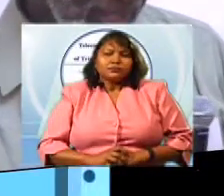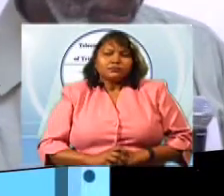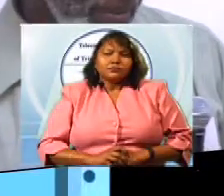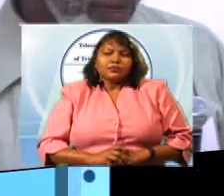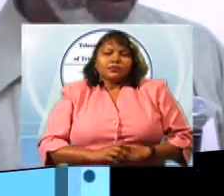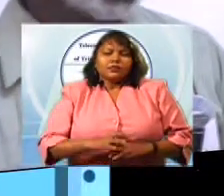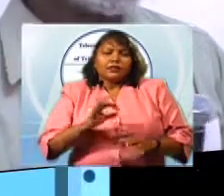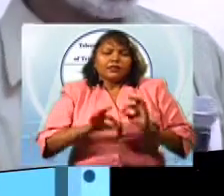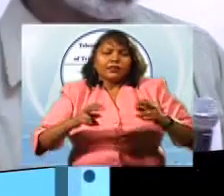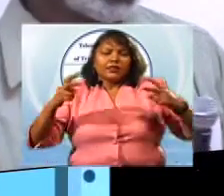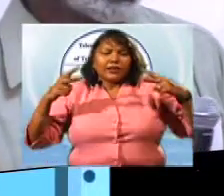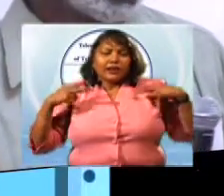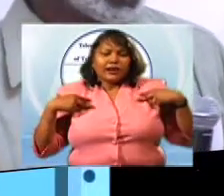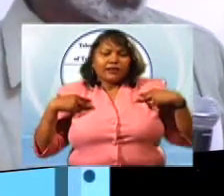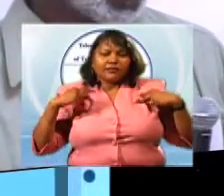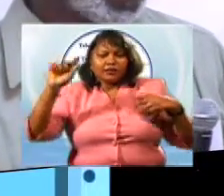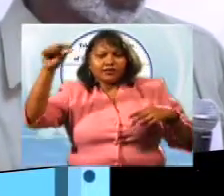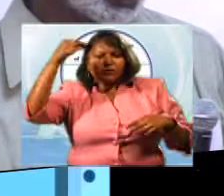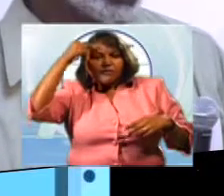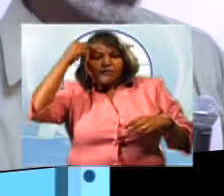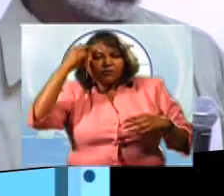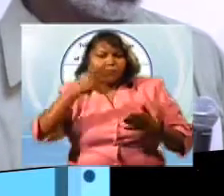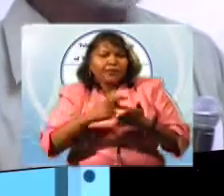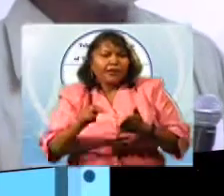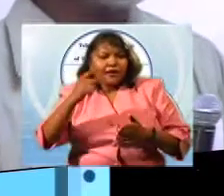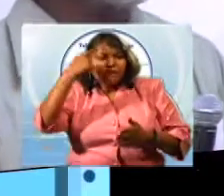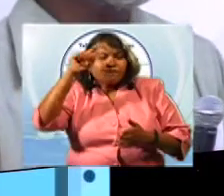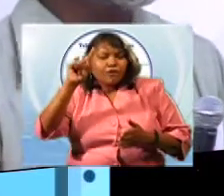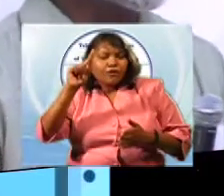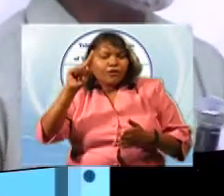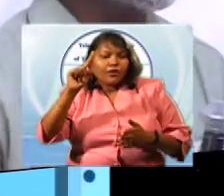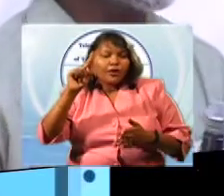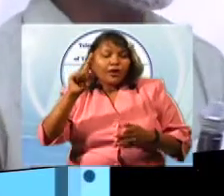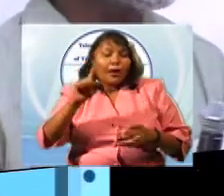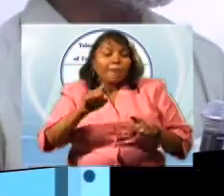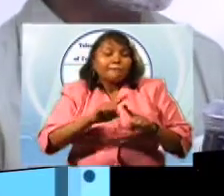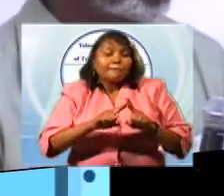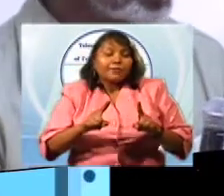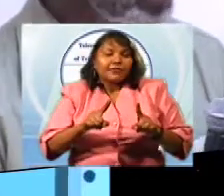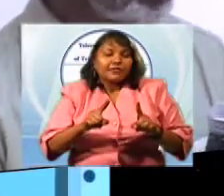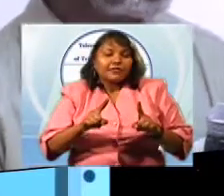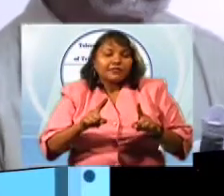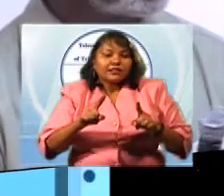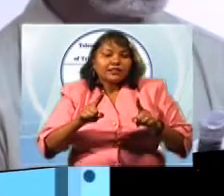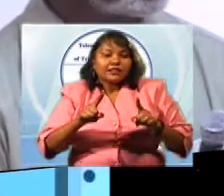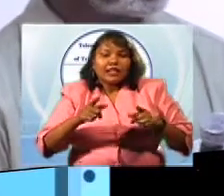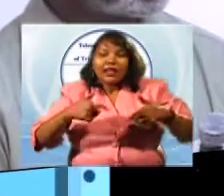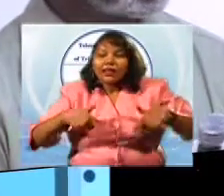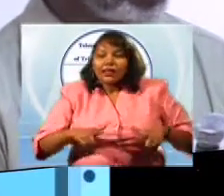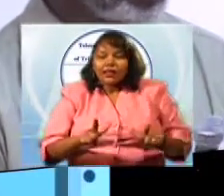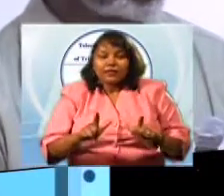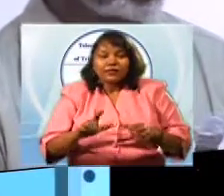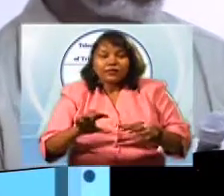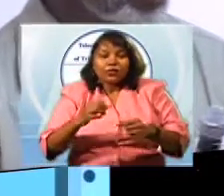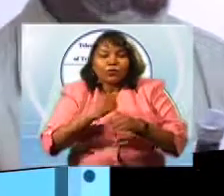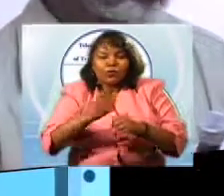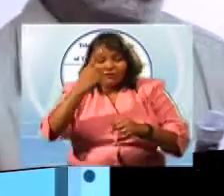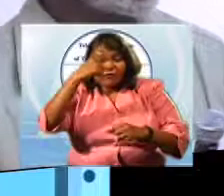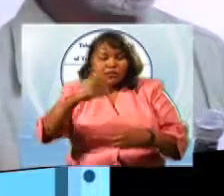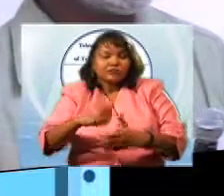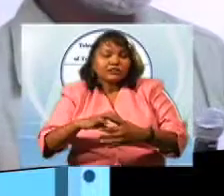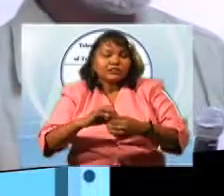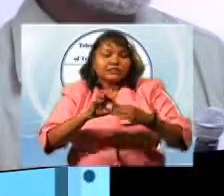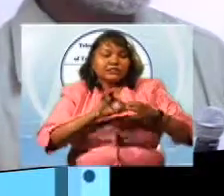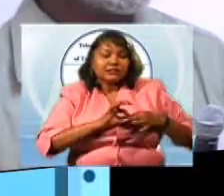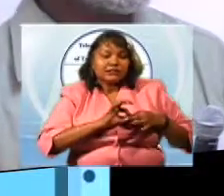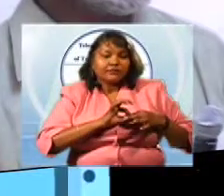Having something funded by the government and still being private, it's sort of